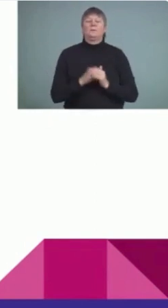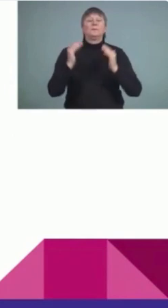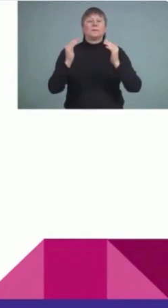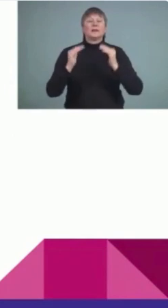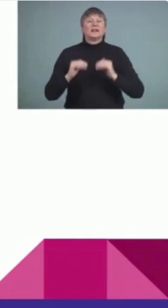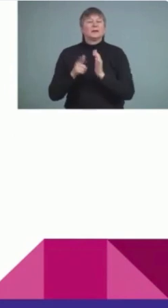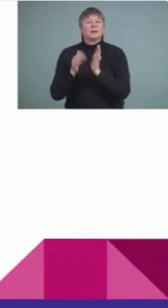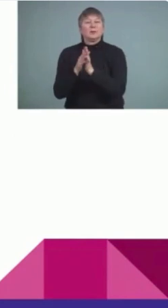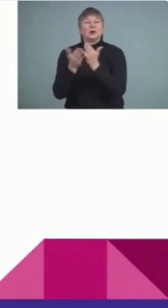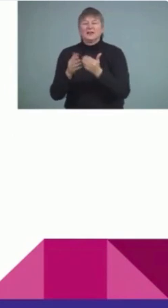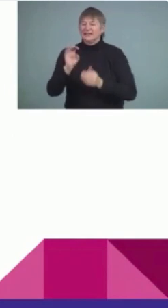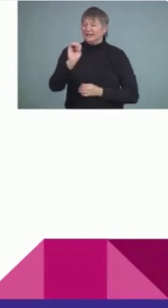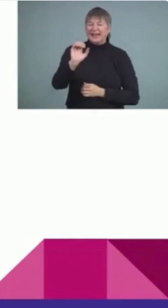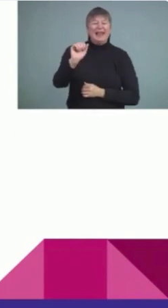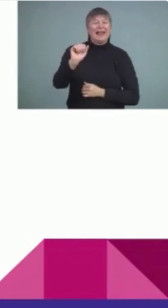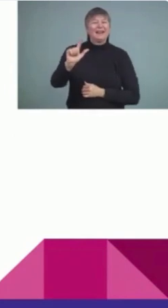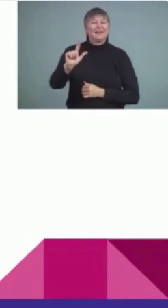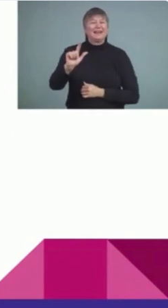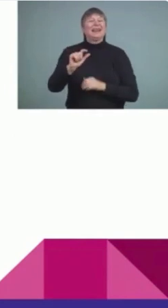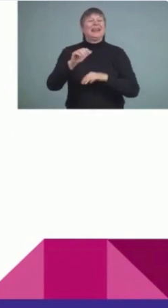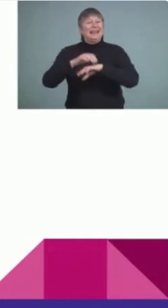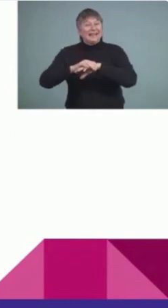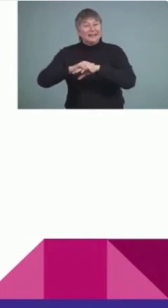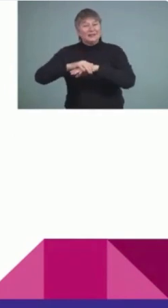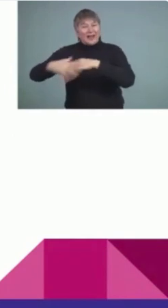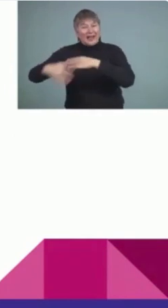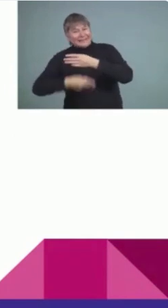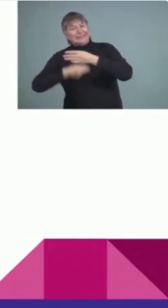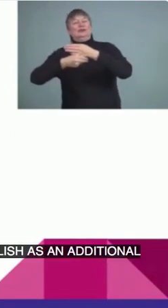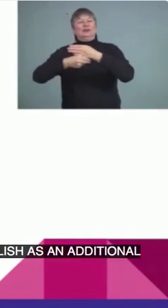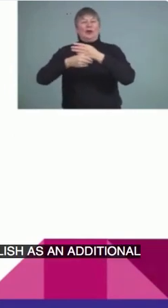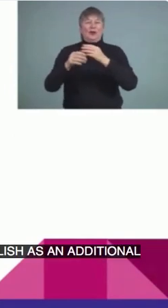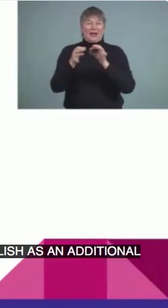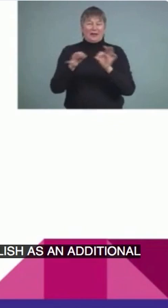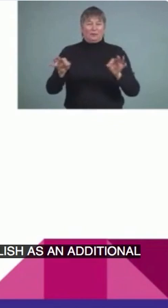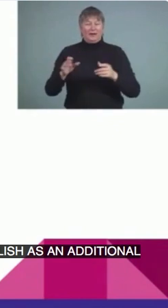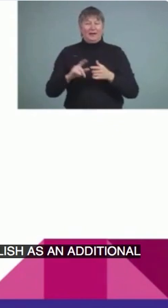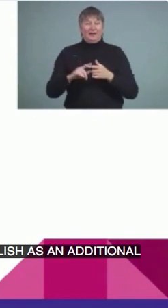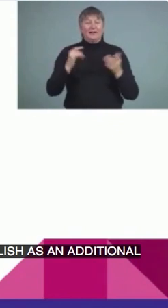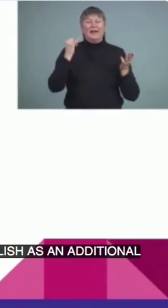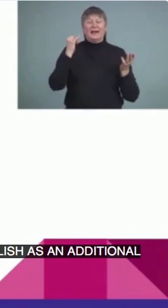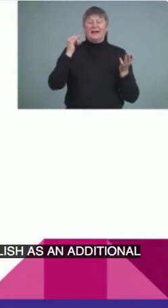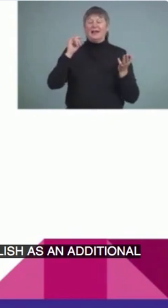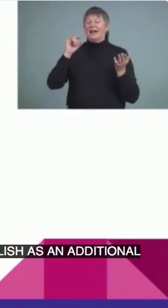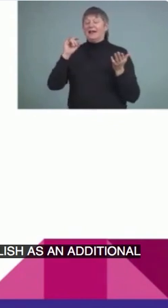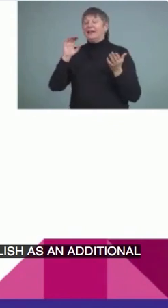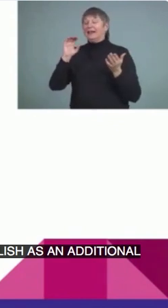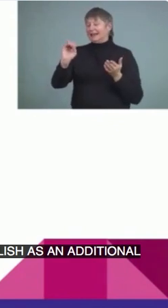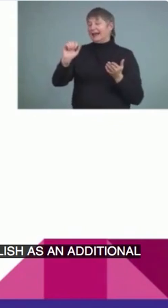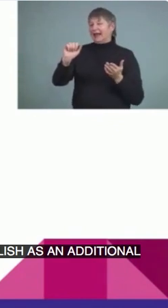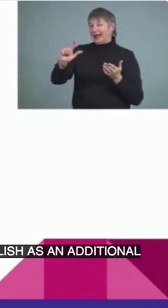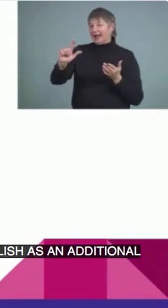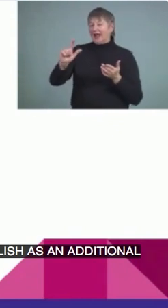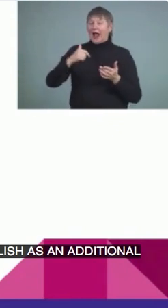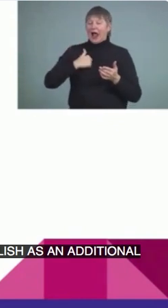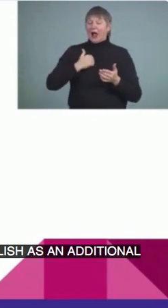EAL English as an additional language. Sometimes I say if I was queen for a day that would be the type of